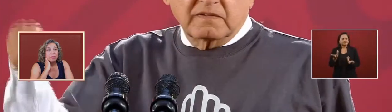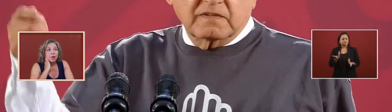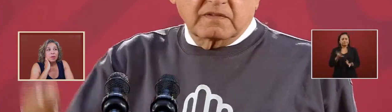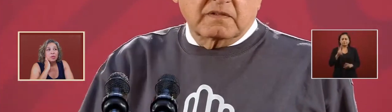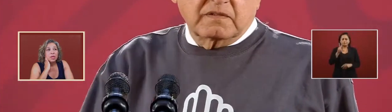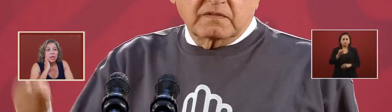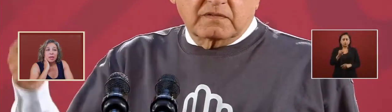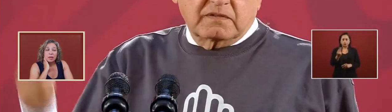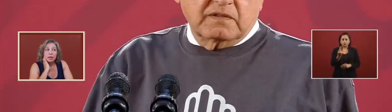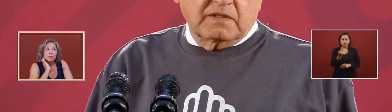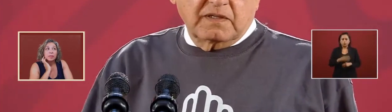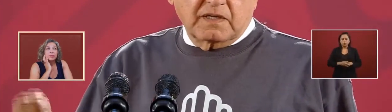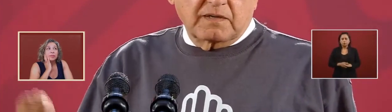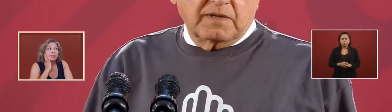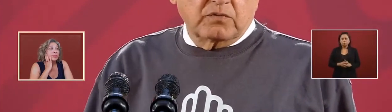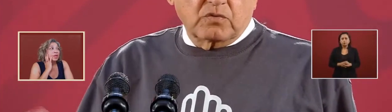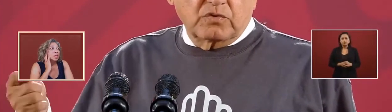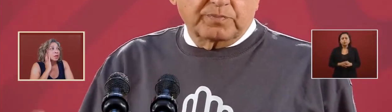only